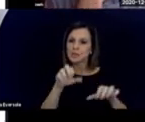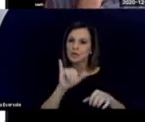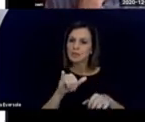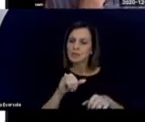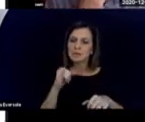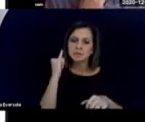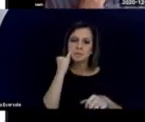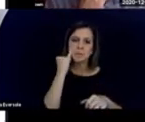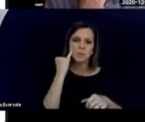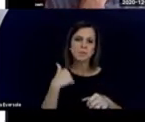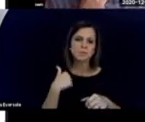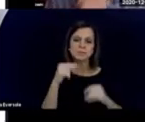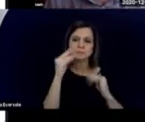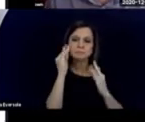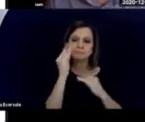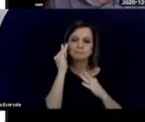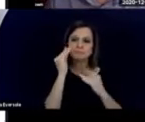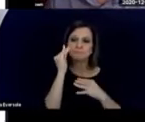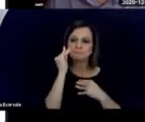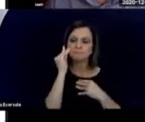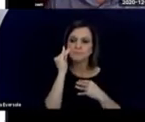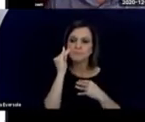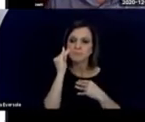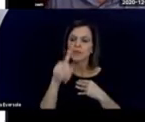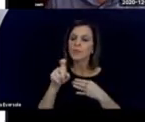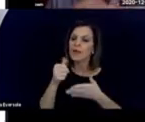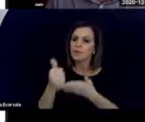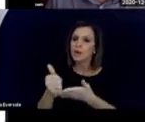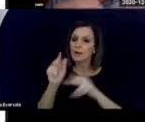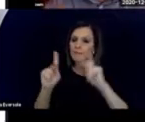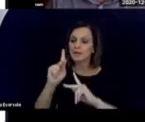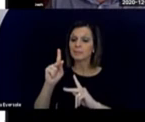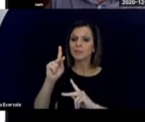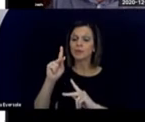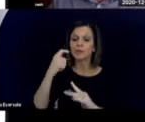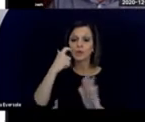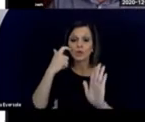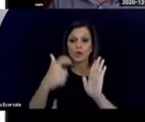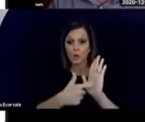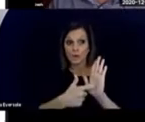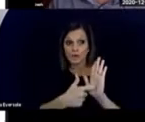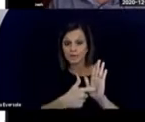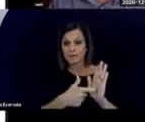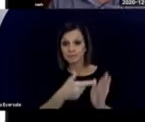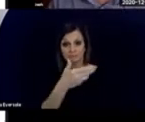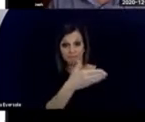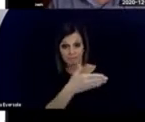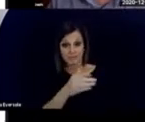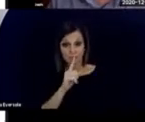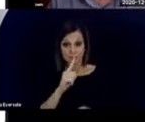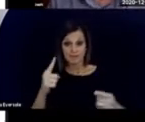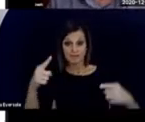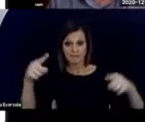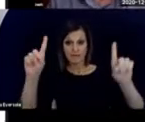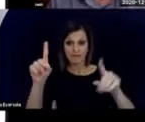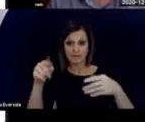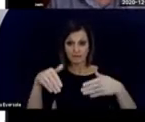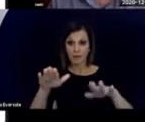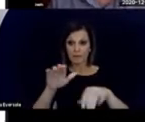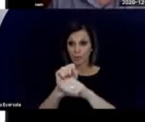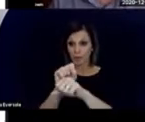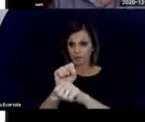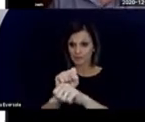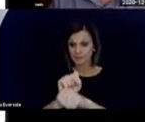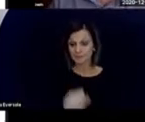do I think she might be doing that. And we have to help people see that is a very effective way